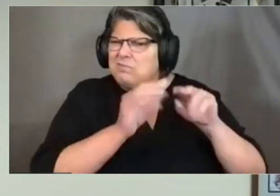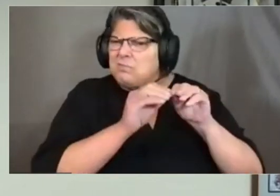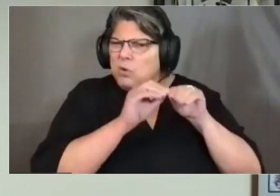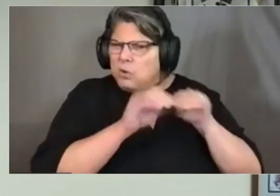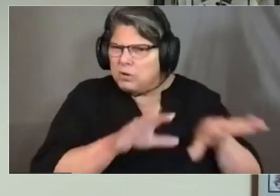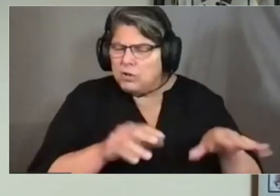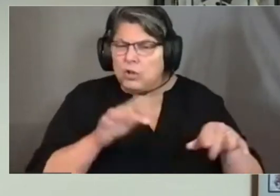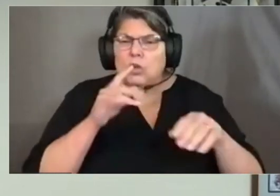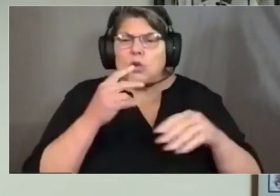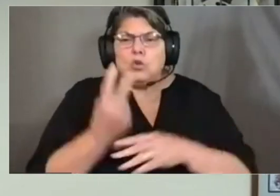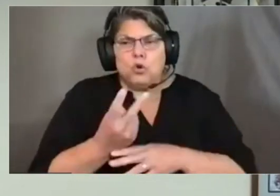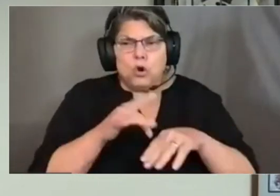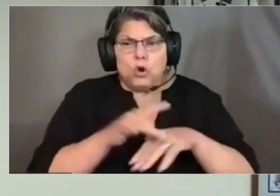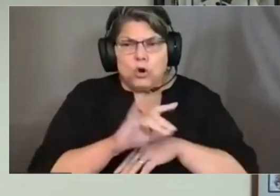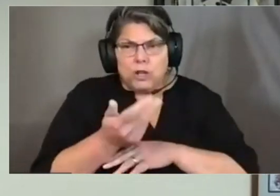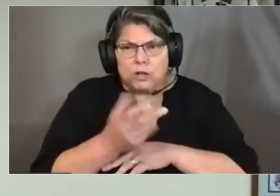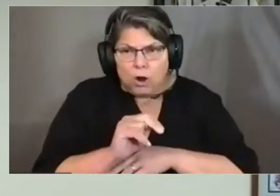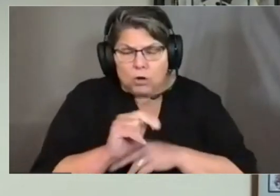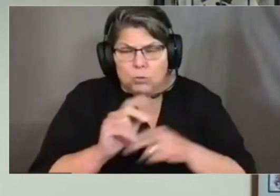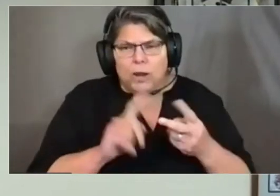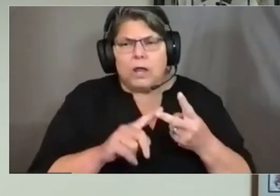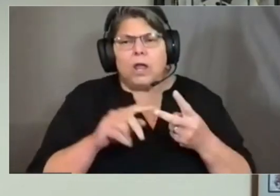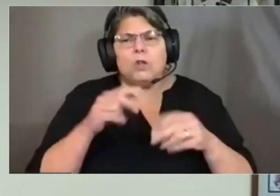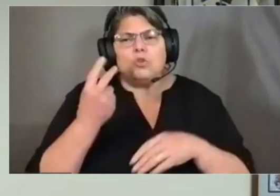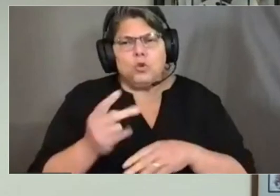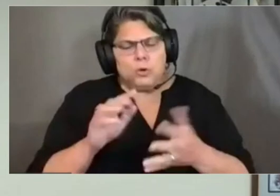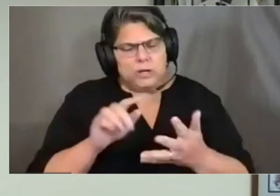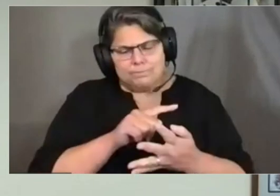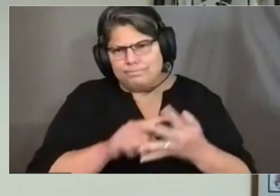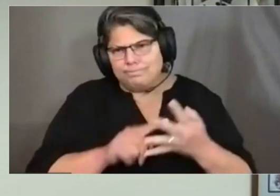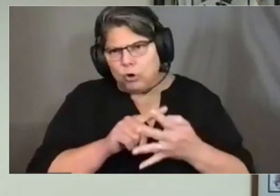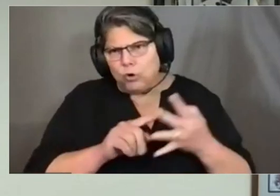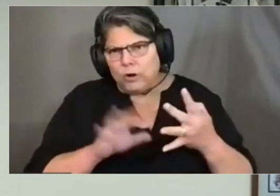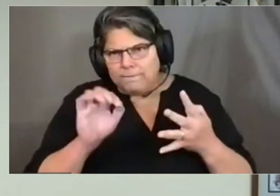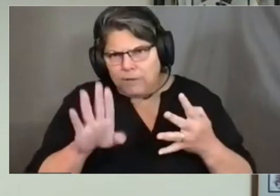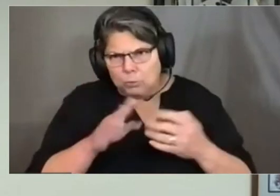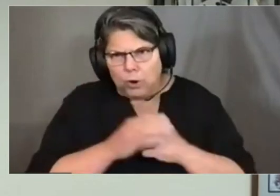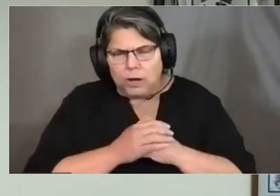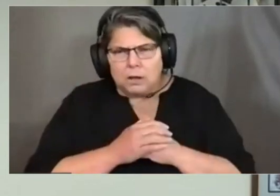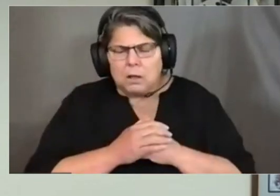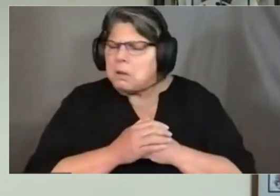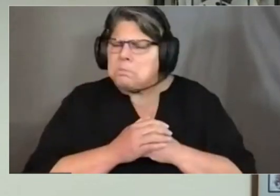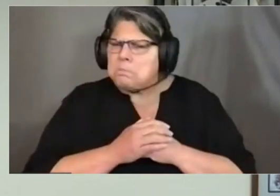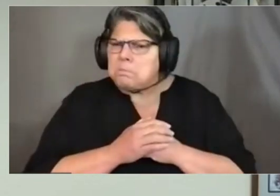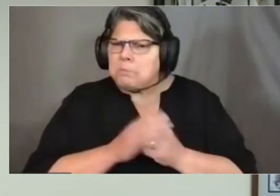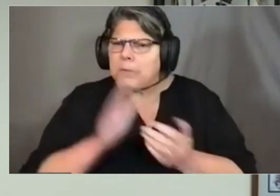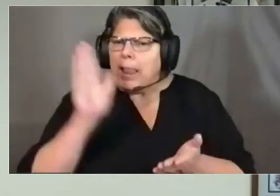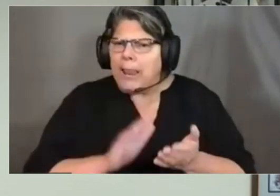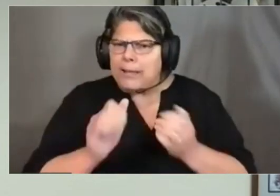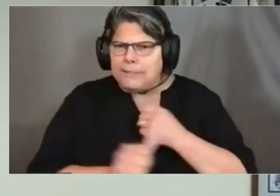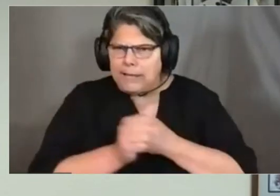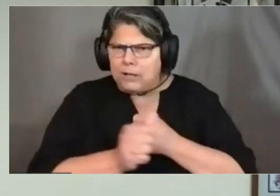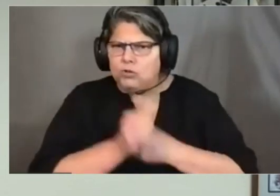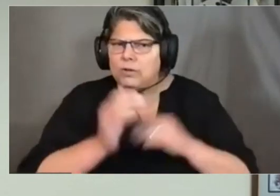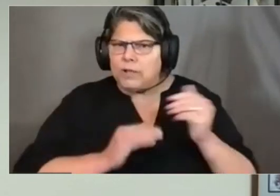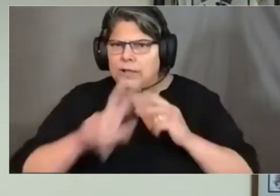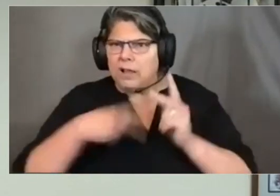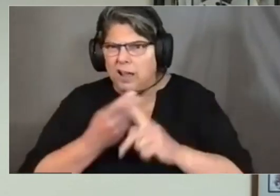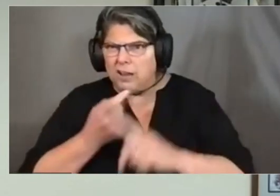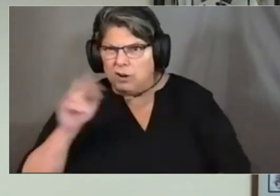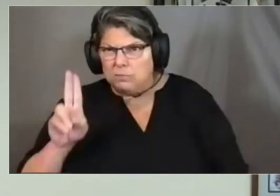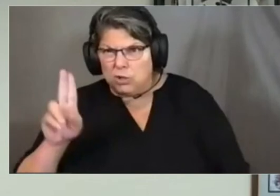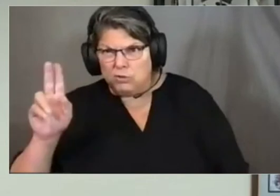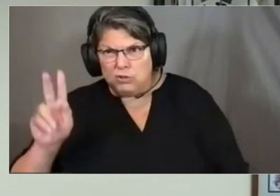and two were reported in early February. These are not as threatening as the U.K. variant, B.1